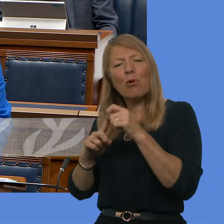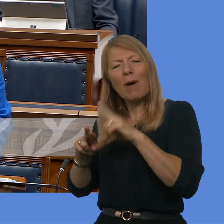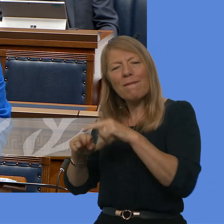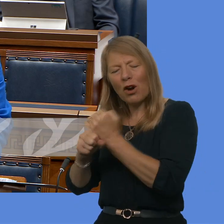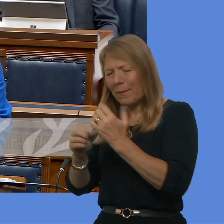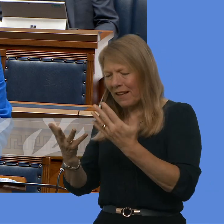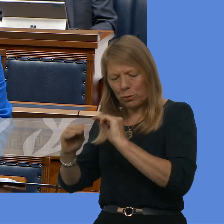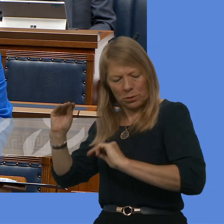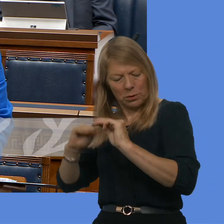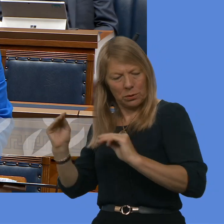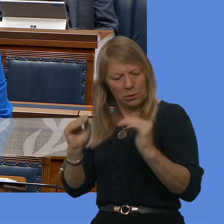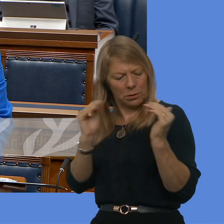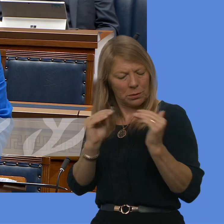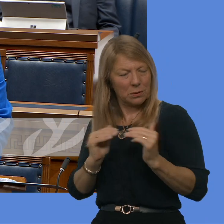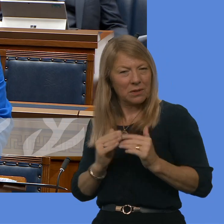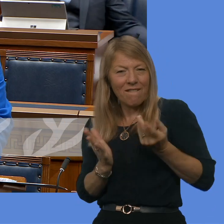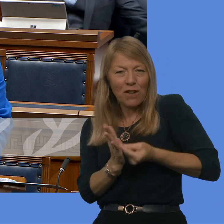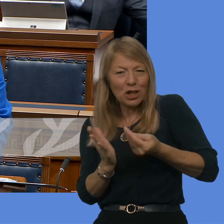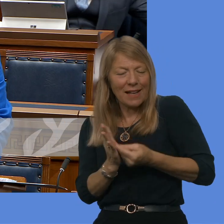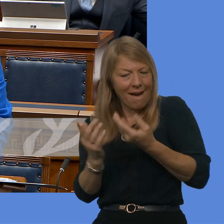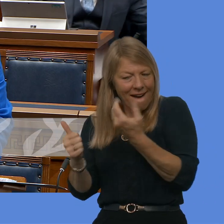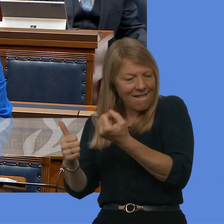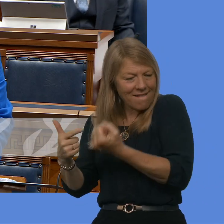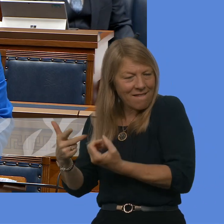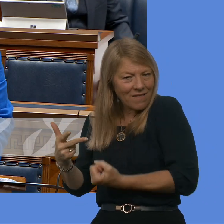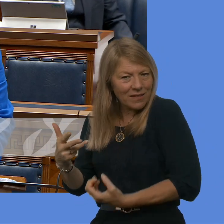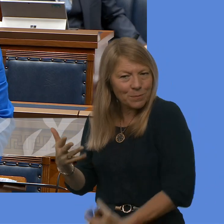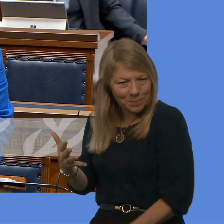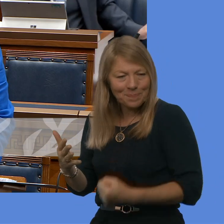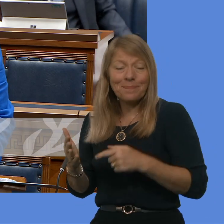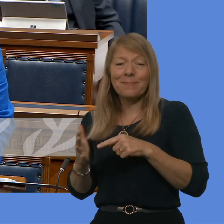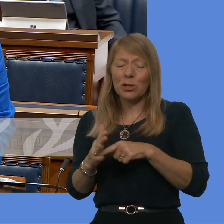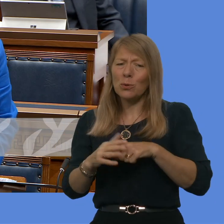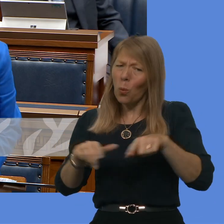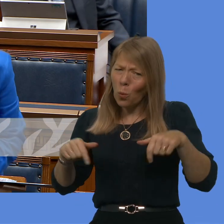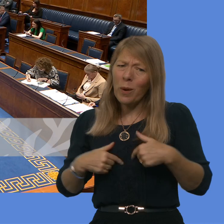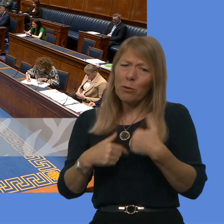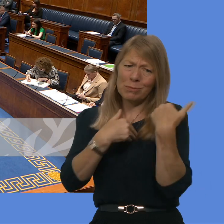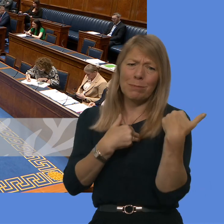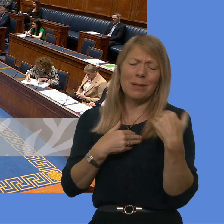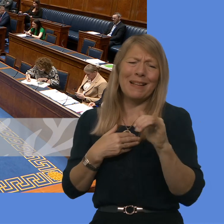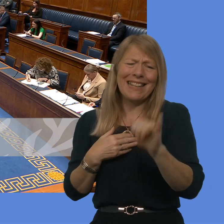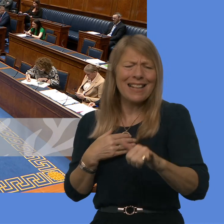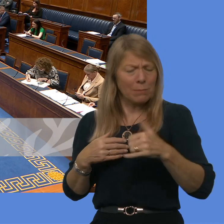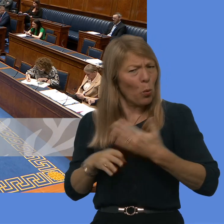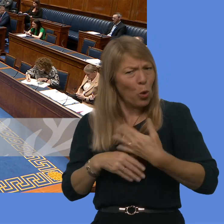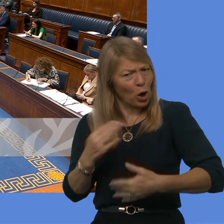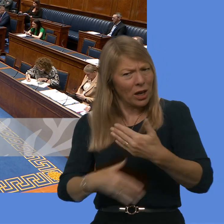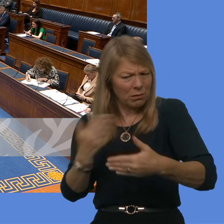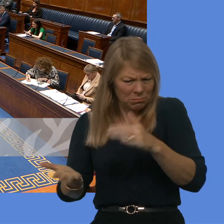ensure that those are integrated through these proper roles that we hold at the moment. Nick Mathilson.